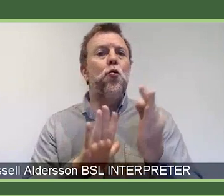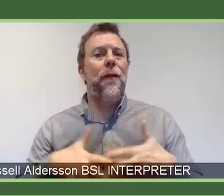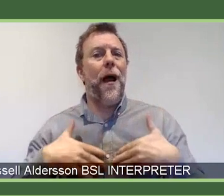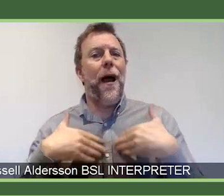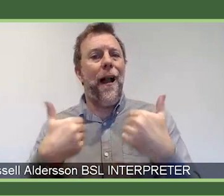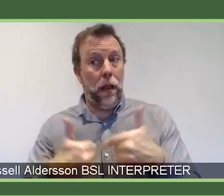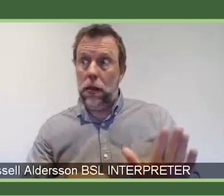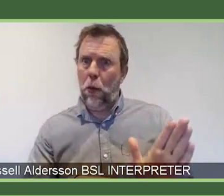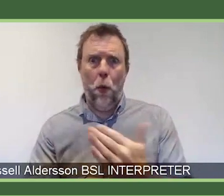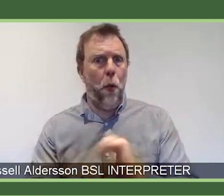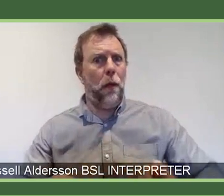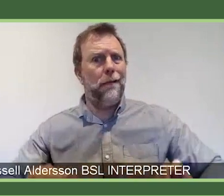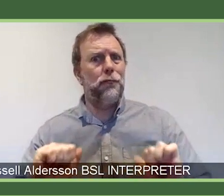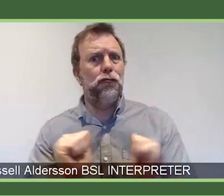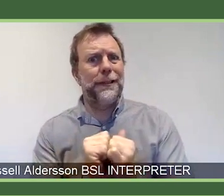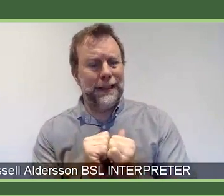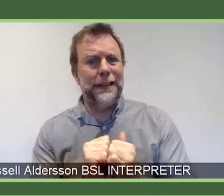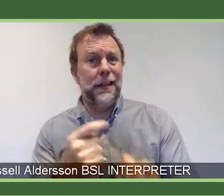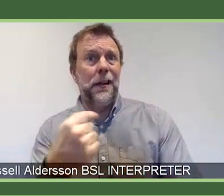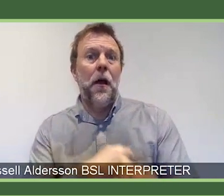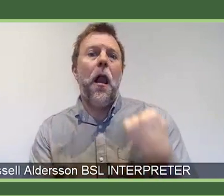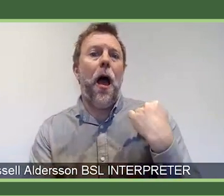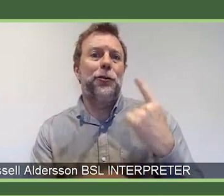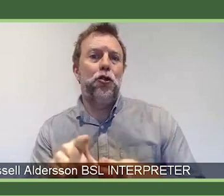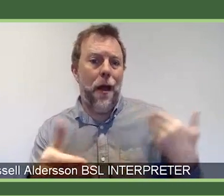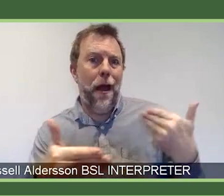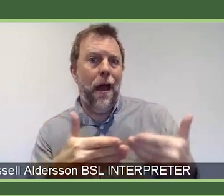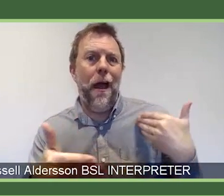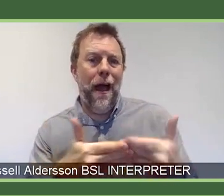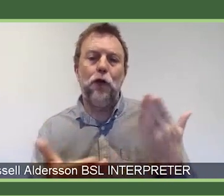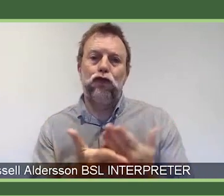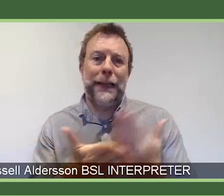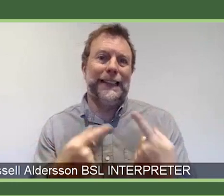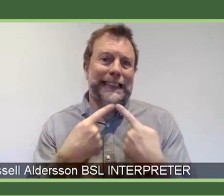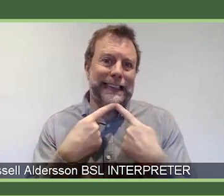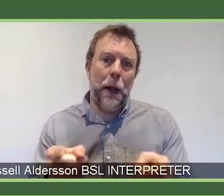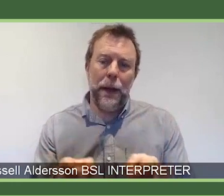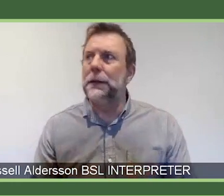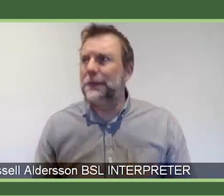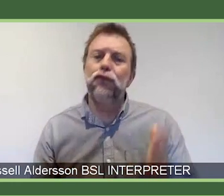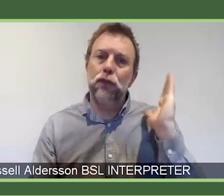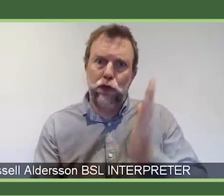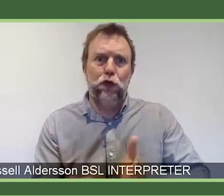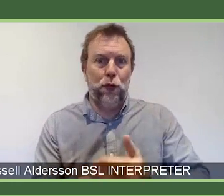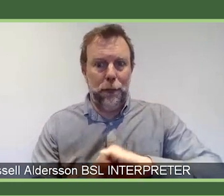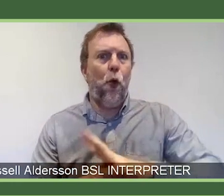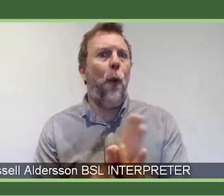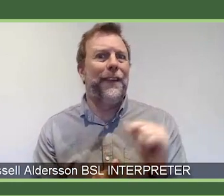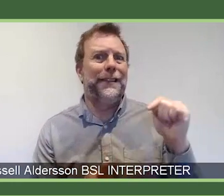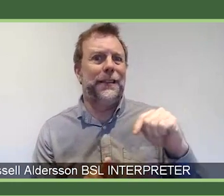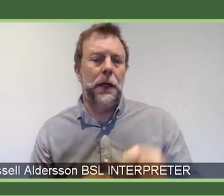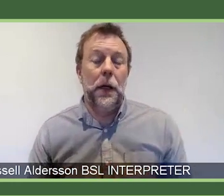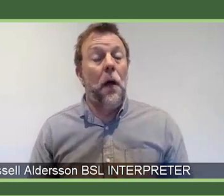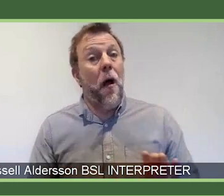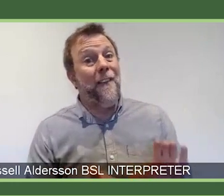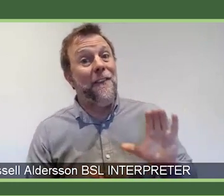agree over the events of the last year, that's really a statement that's never been more true. Our funding for